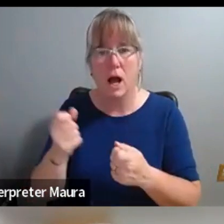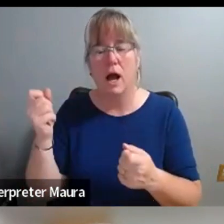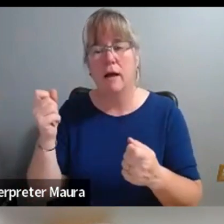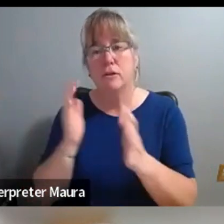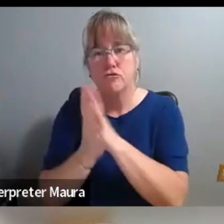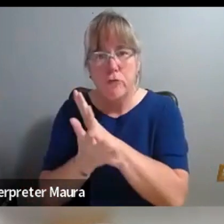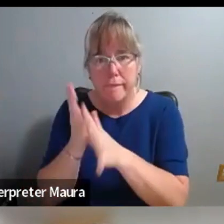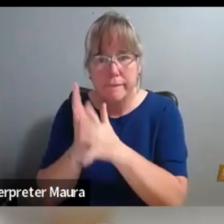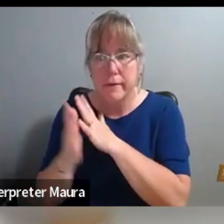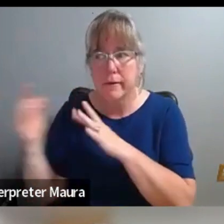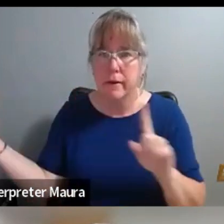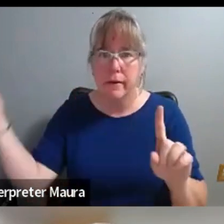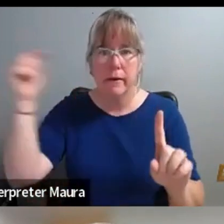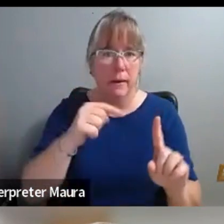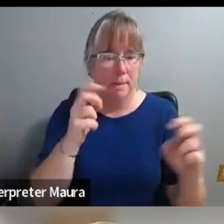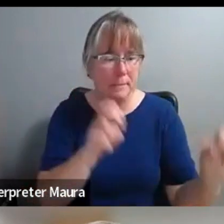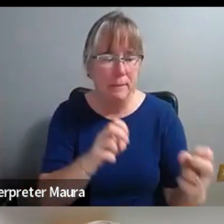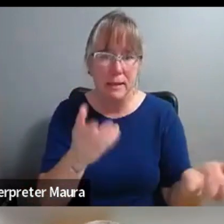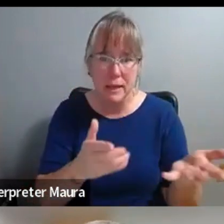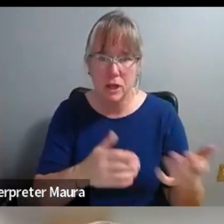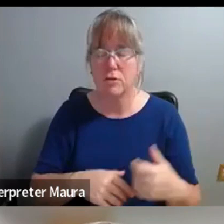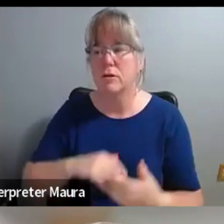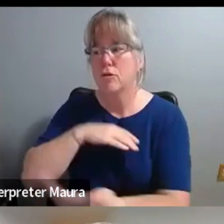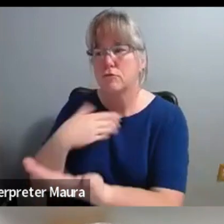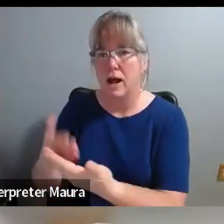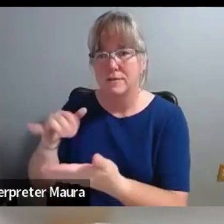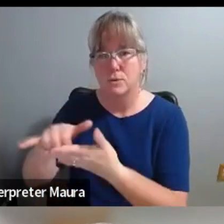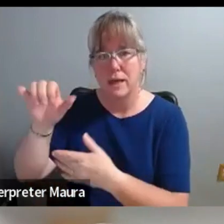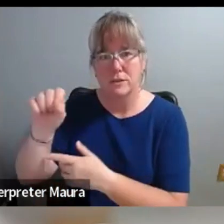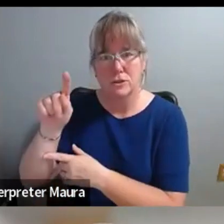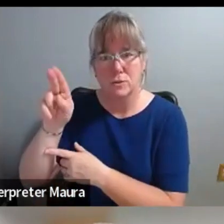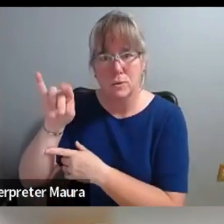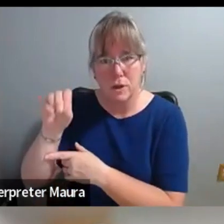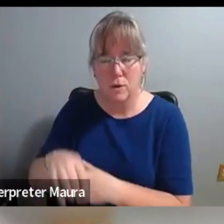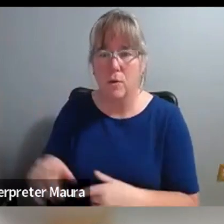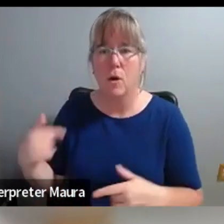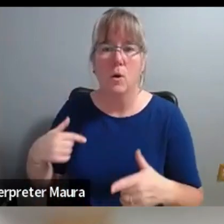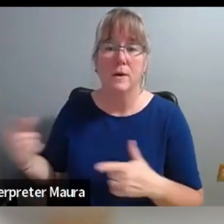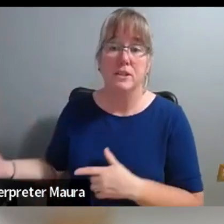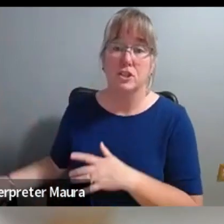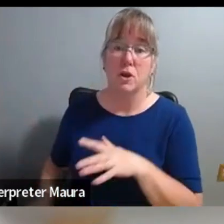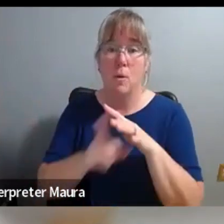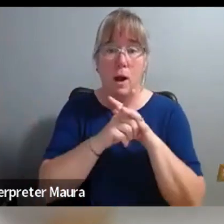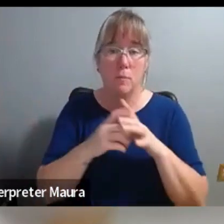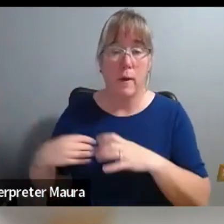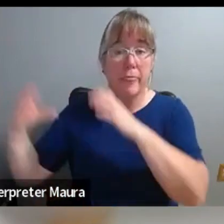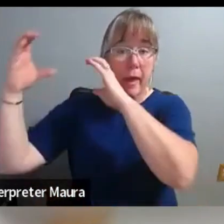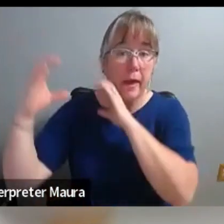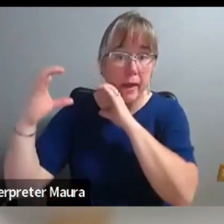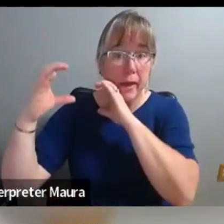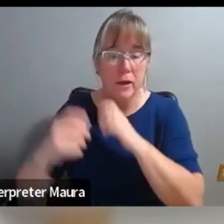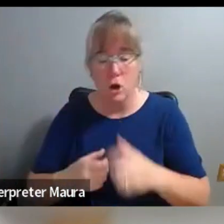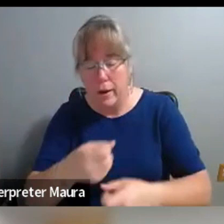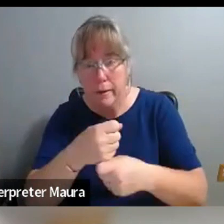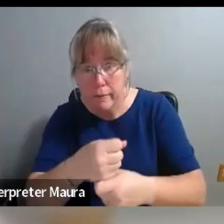to drive, you know, or get themselves to a sound studio, or we didn't show up with a whole bunch of equipment that was really intimidating. It was